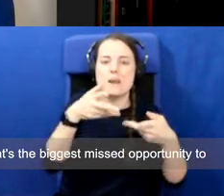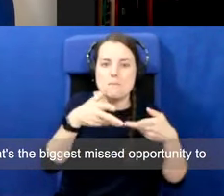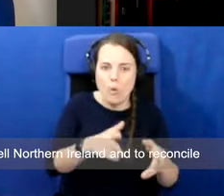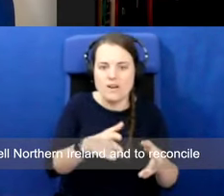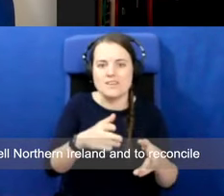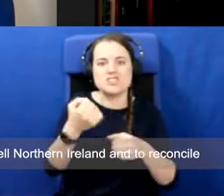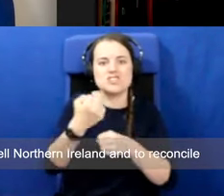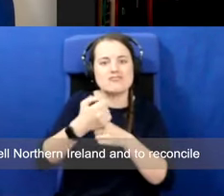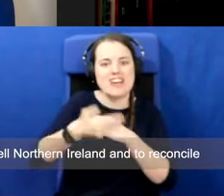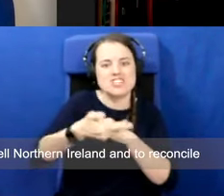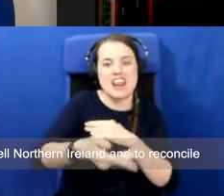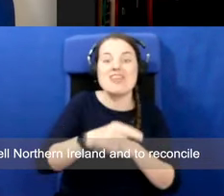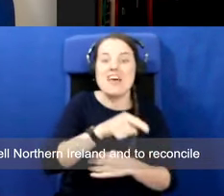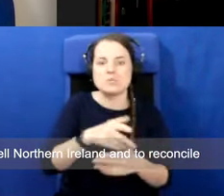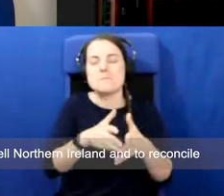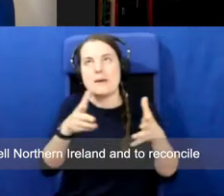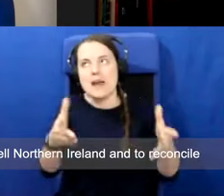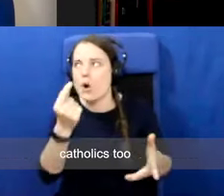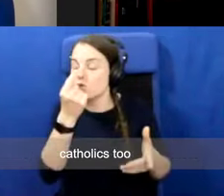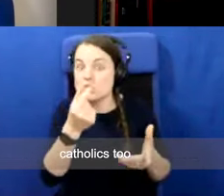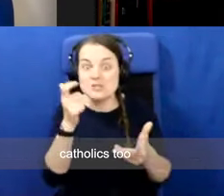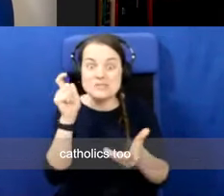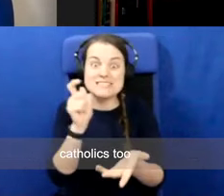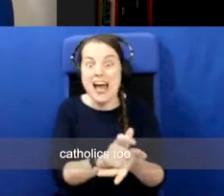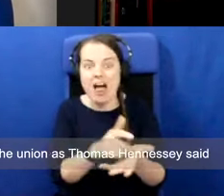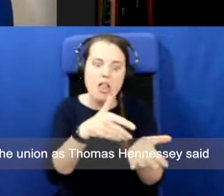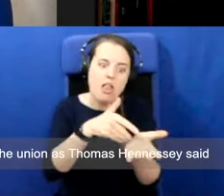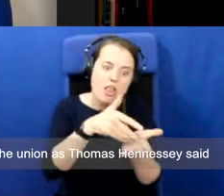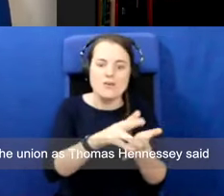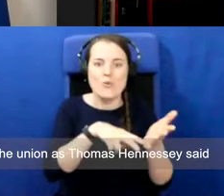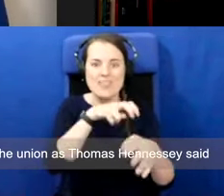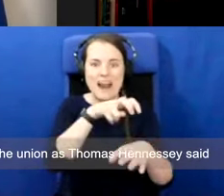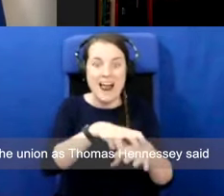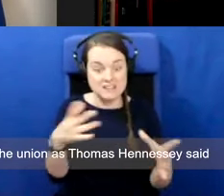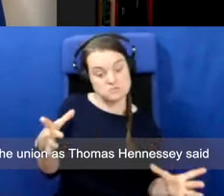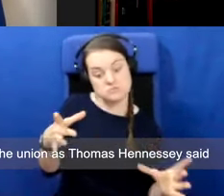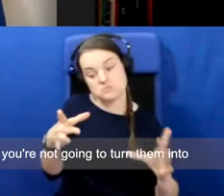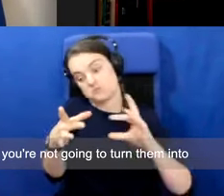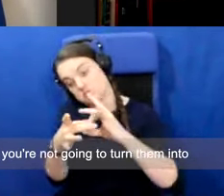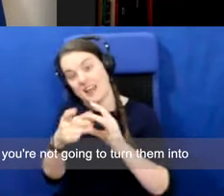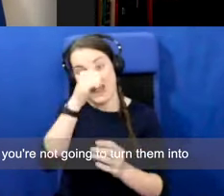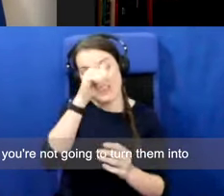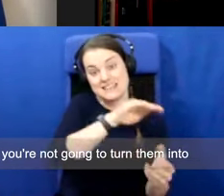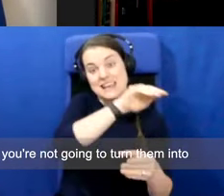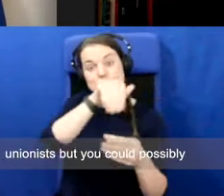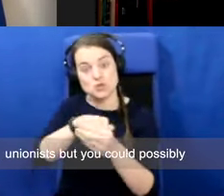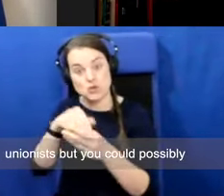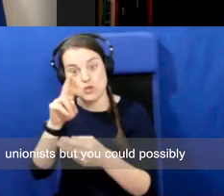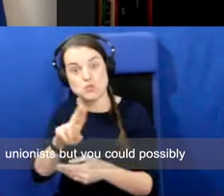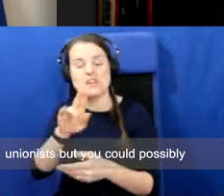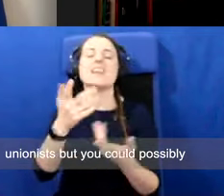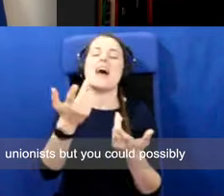to sell Northern Ireland and to reconcile Catholics to the union. As Thomas Hennessey said, you're not going to turn them into